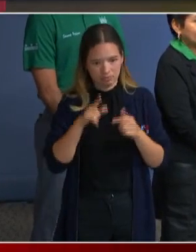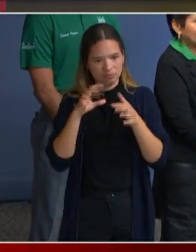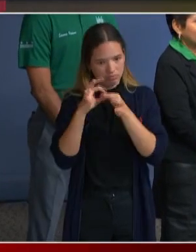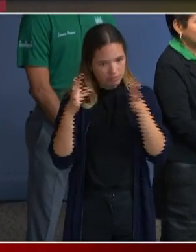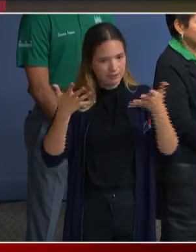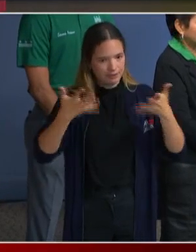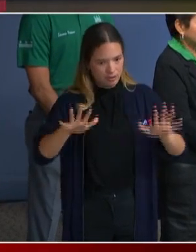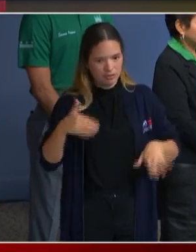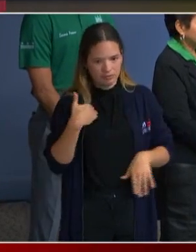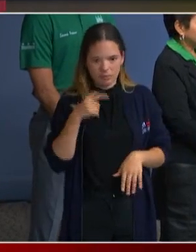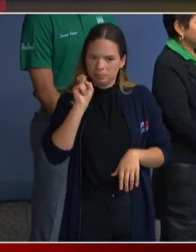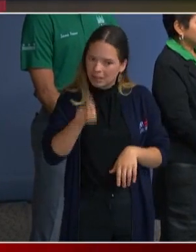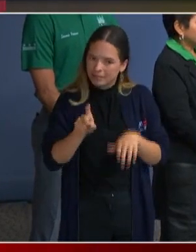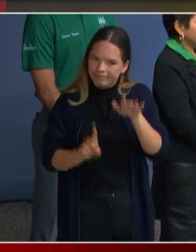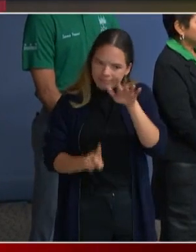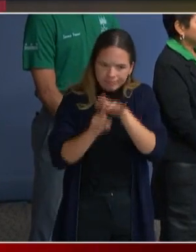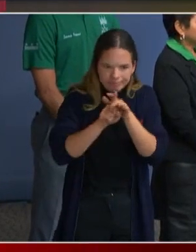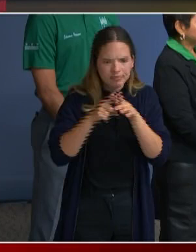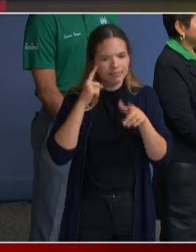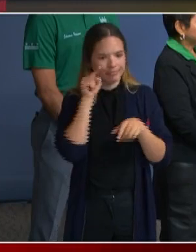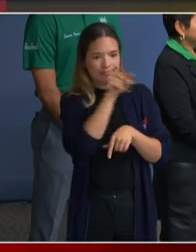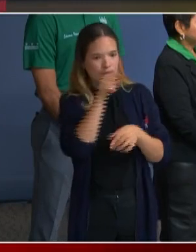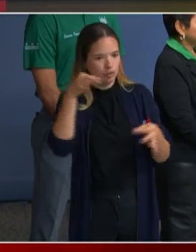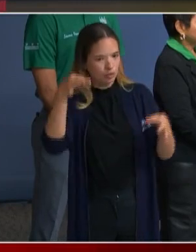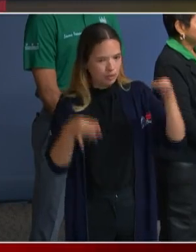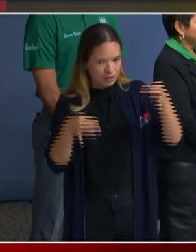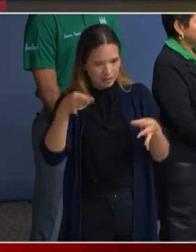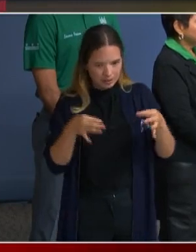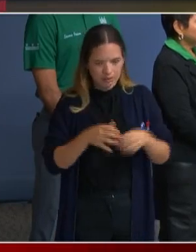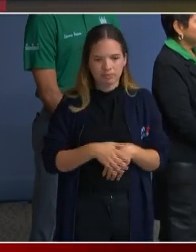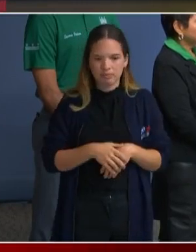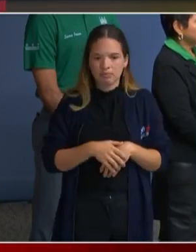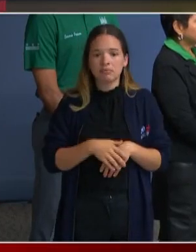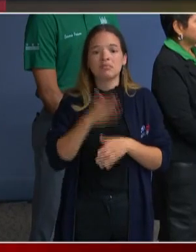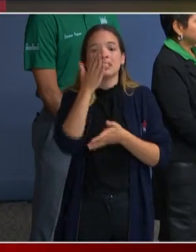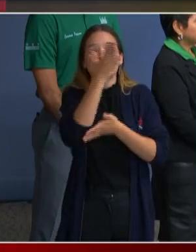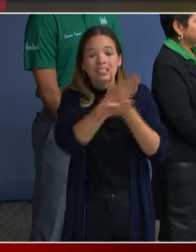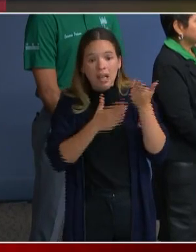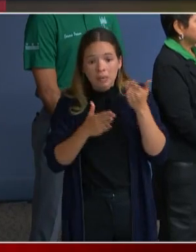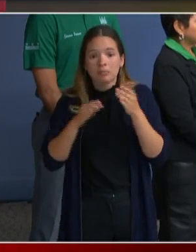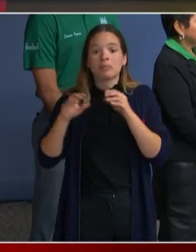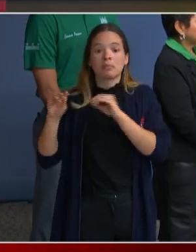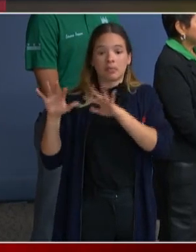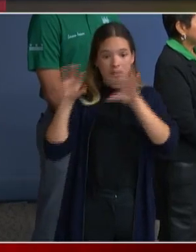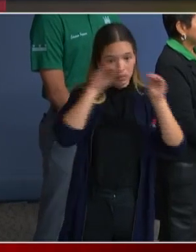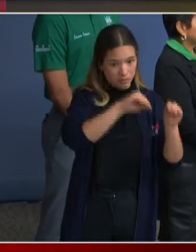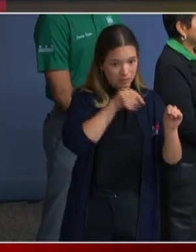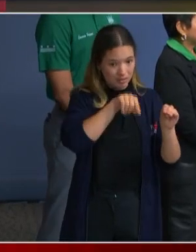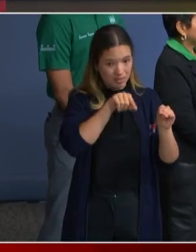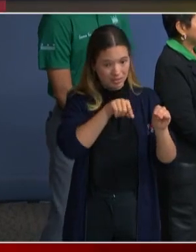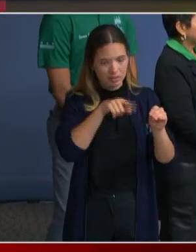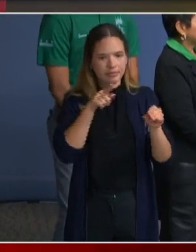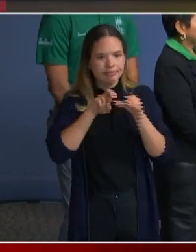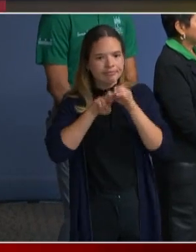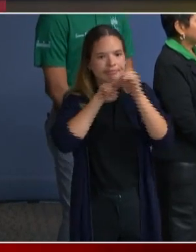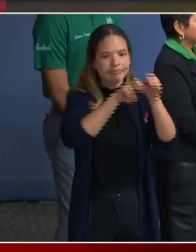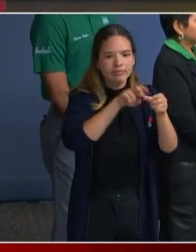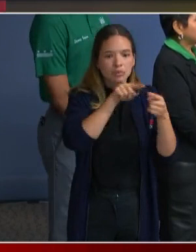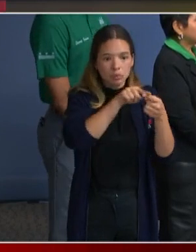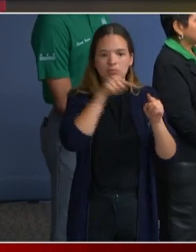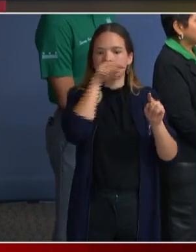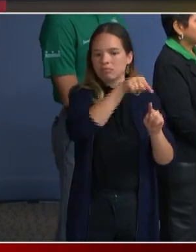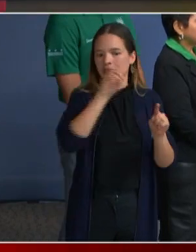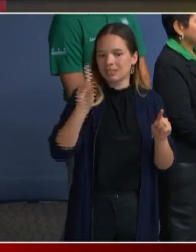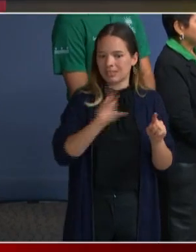community organizations some migrants are have been offered a ride to DC paid for by